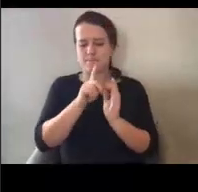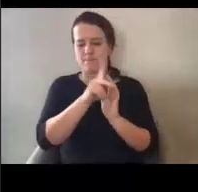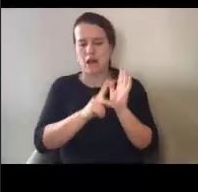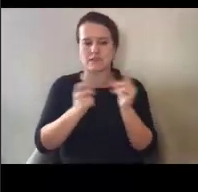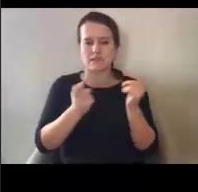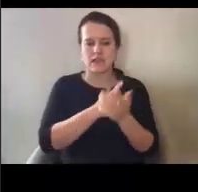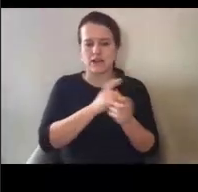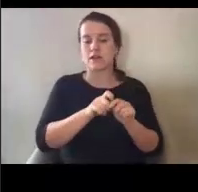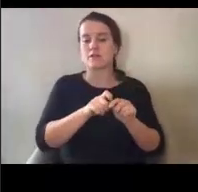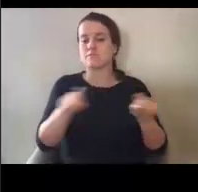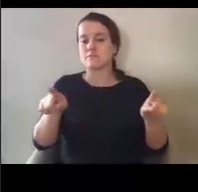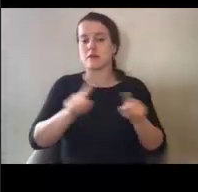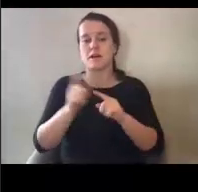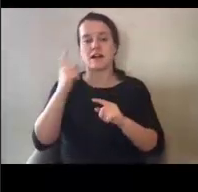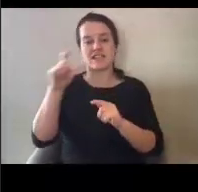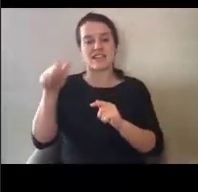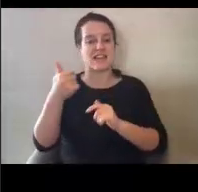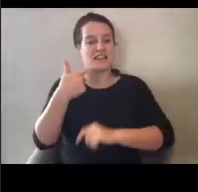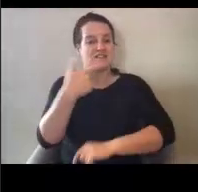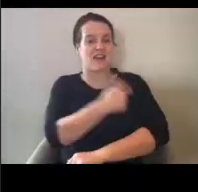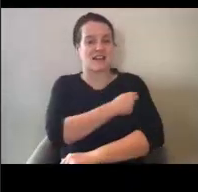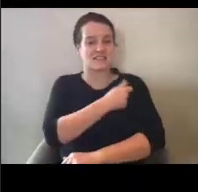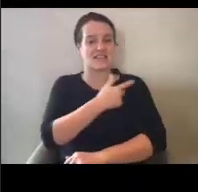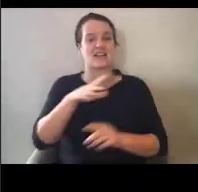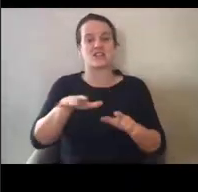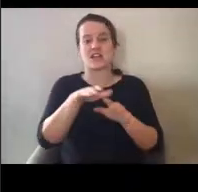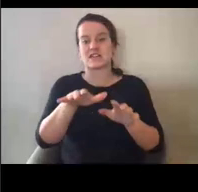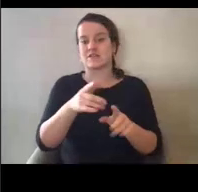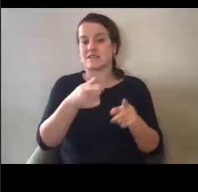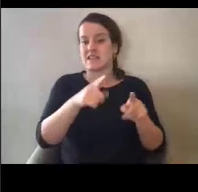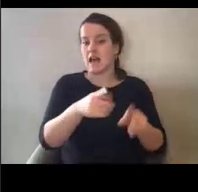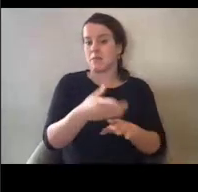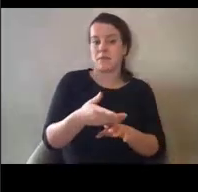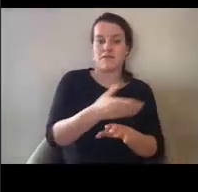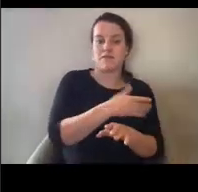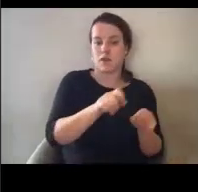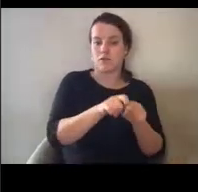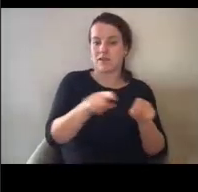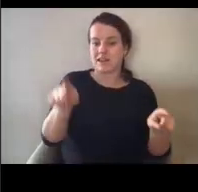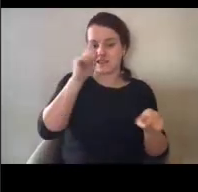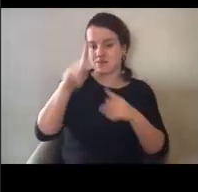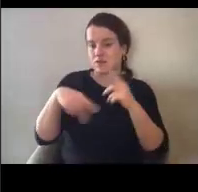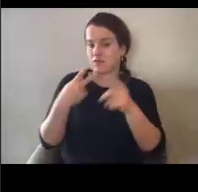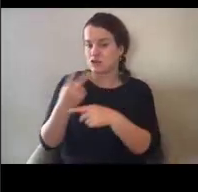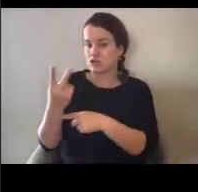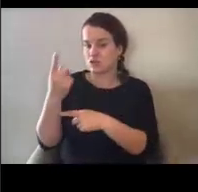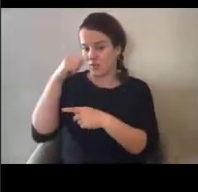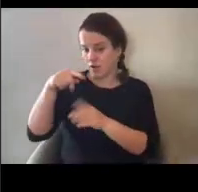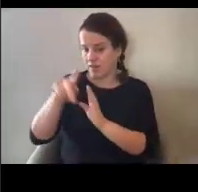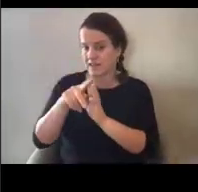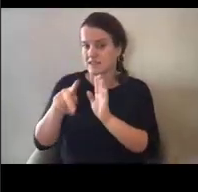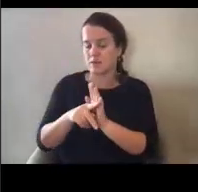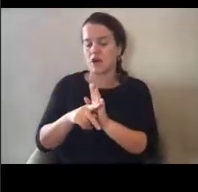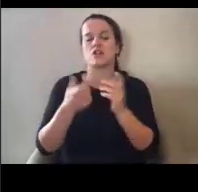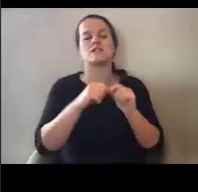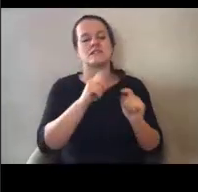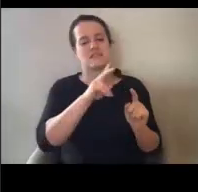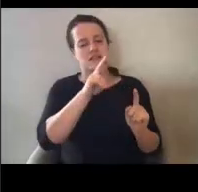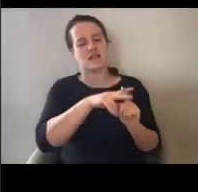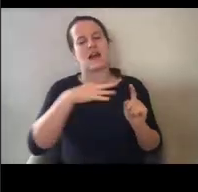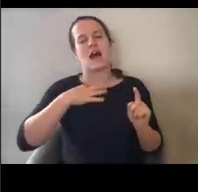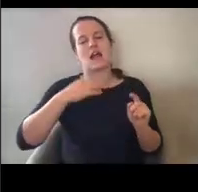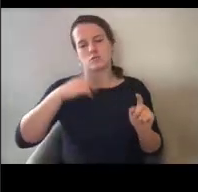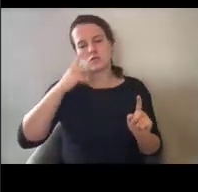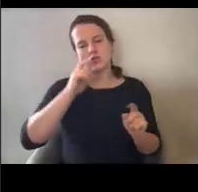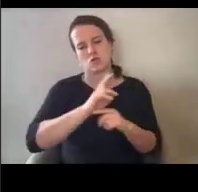vaccination activities, for example, that may have taken place prior to the release of version two of the policy would still be eligible under this